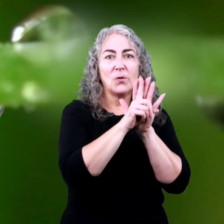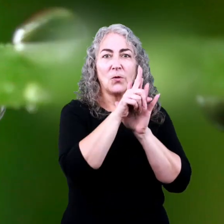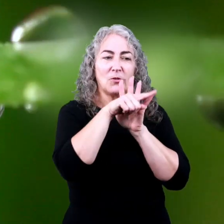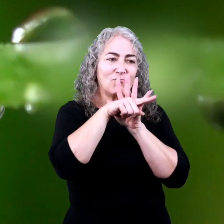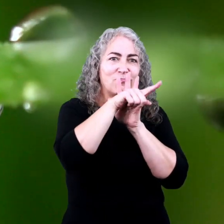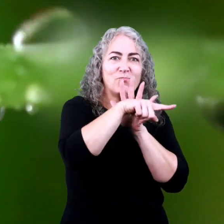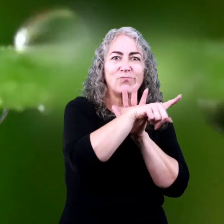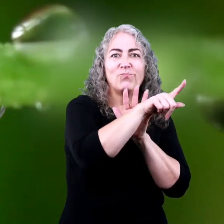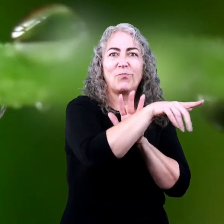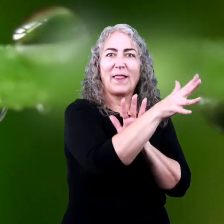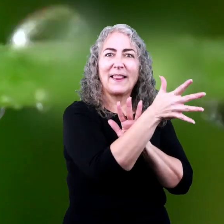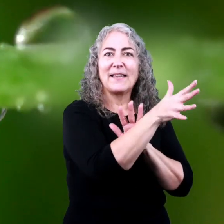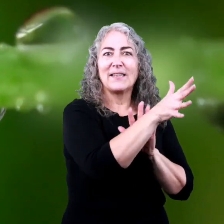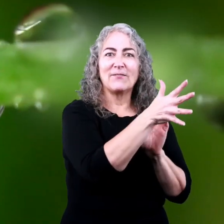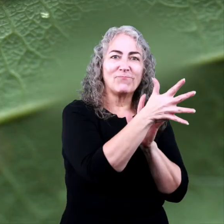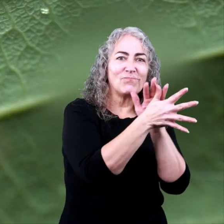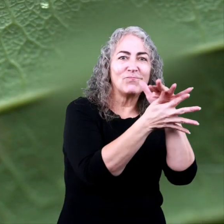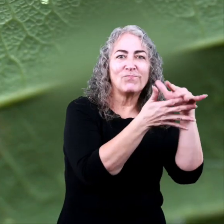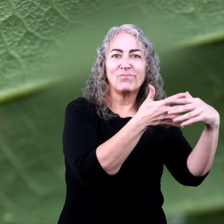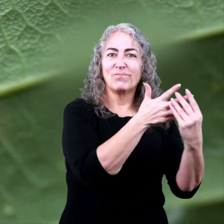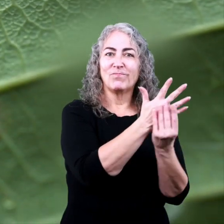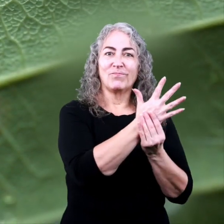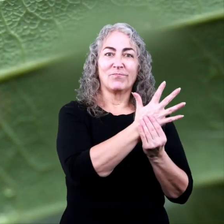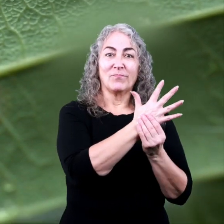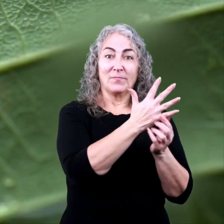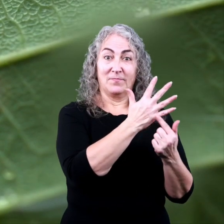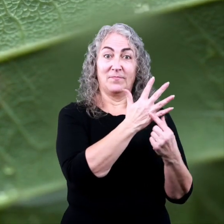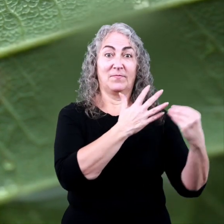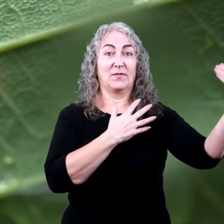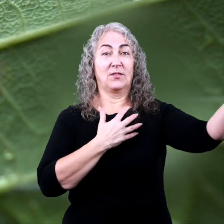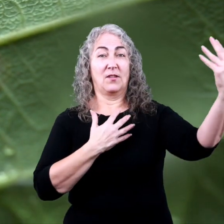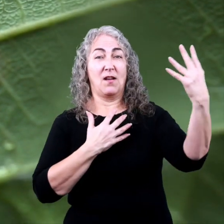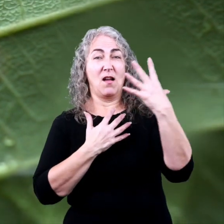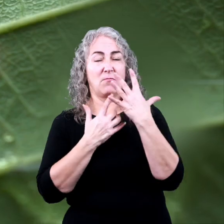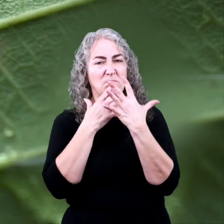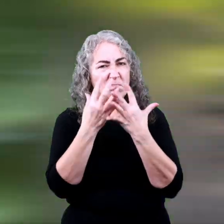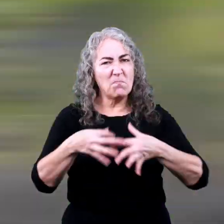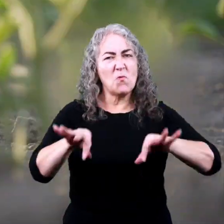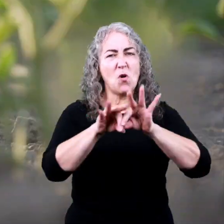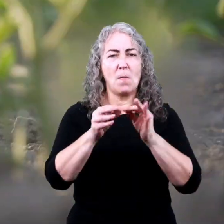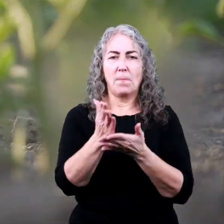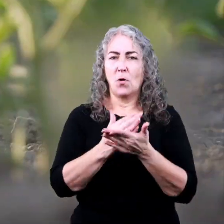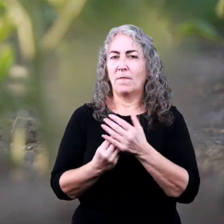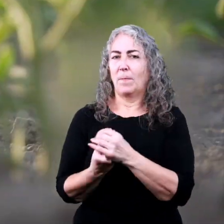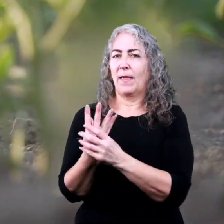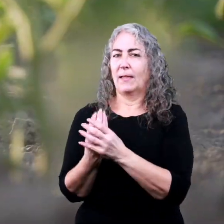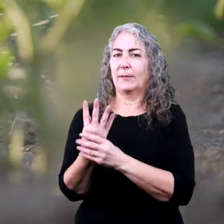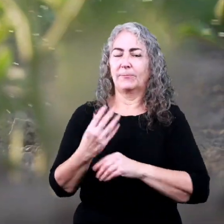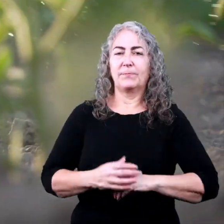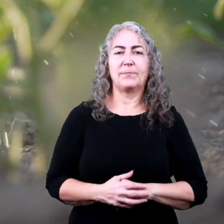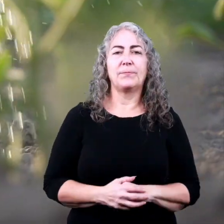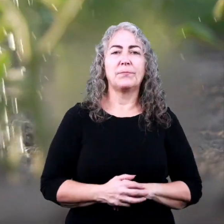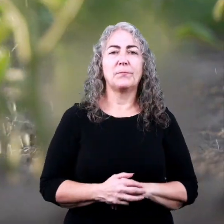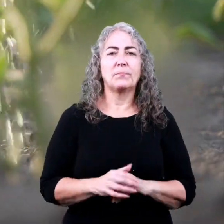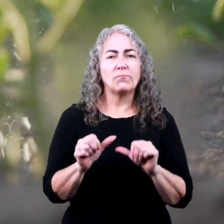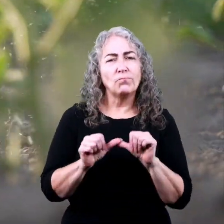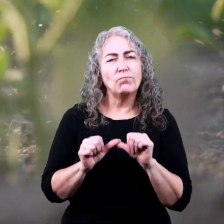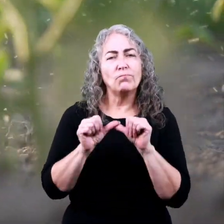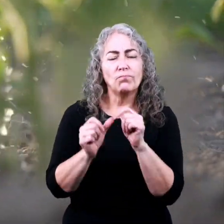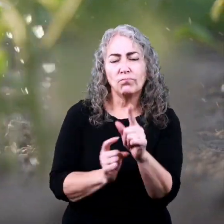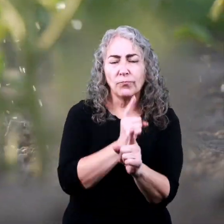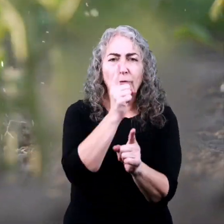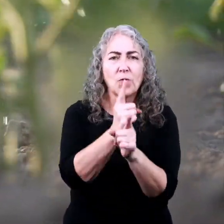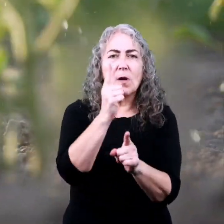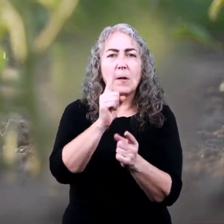stems, and into their leaves. And like sunlight, it is important for a plant to get